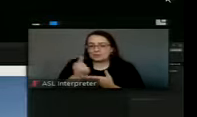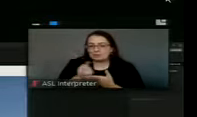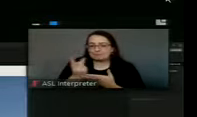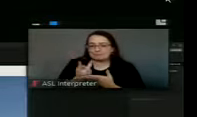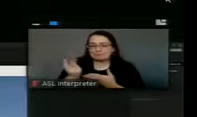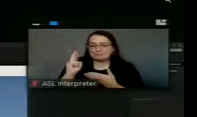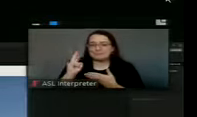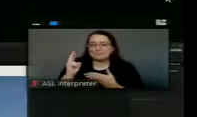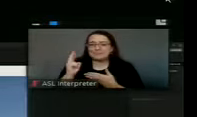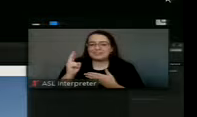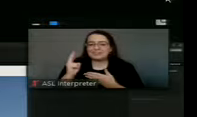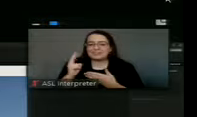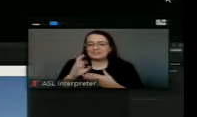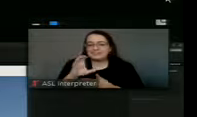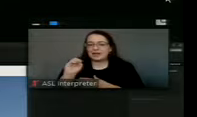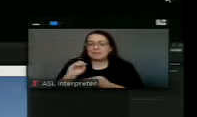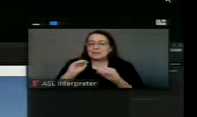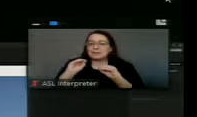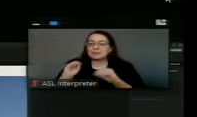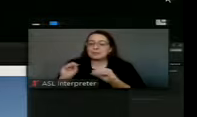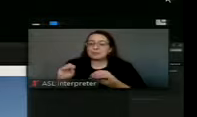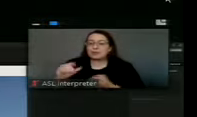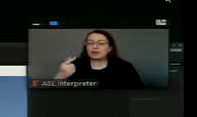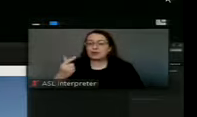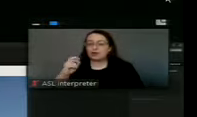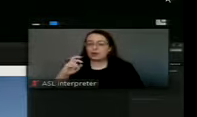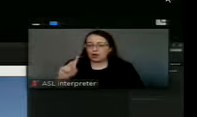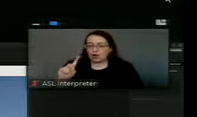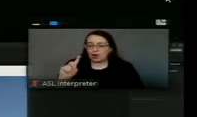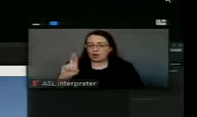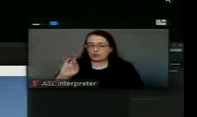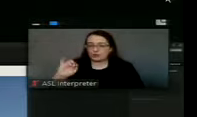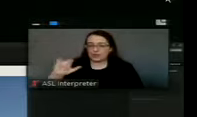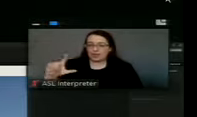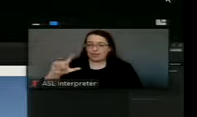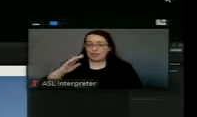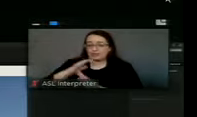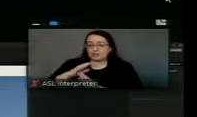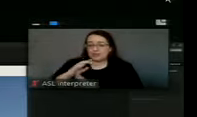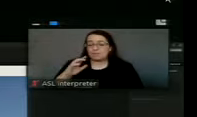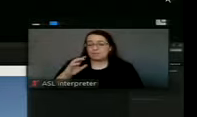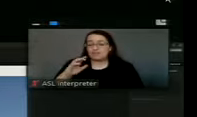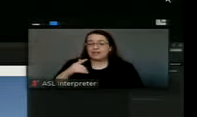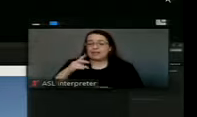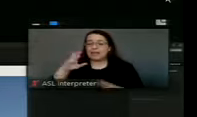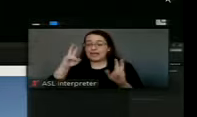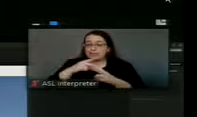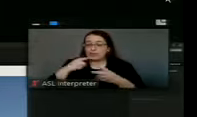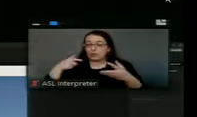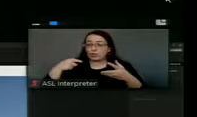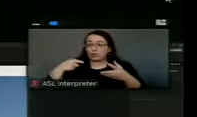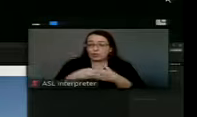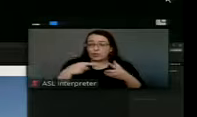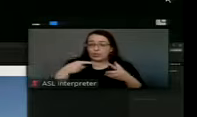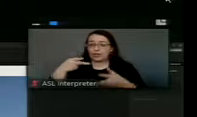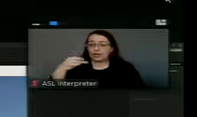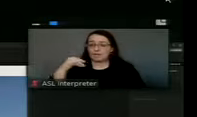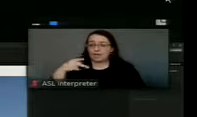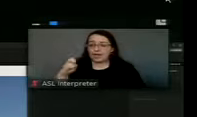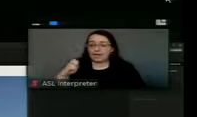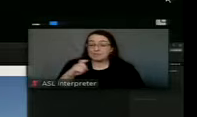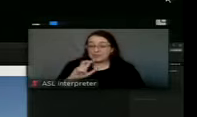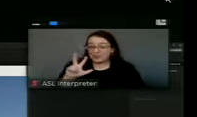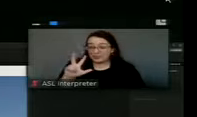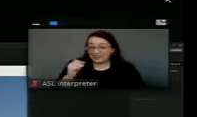ago. The company putting in guard rail on top of the dam, drilled into our pipeline. That's really only a three-inch hole